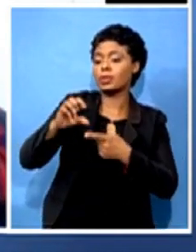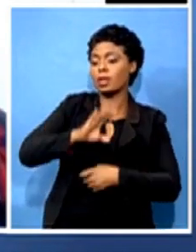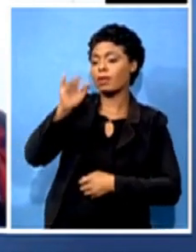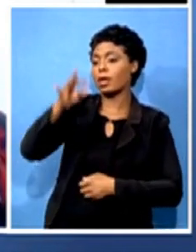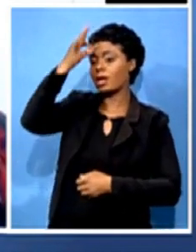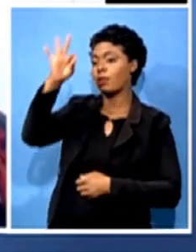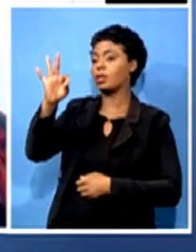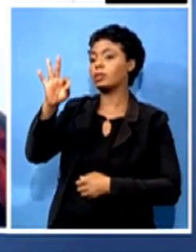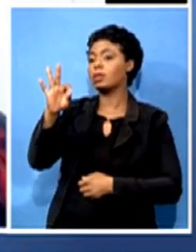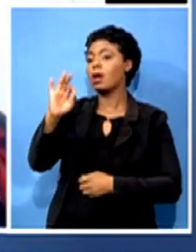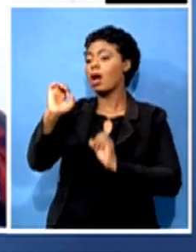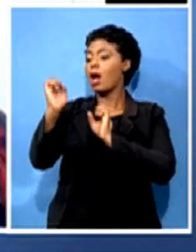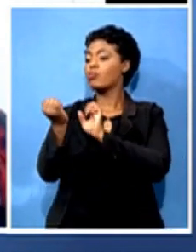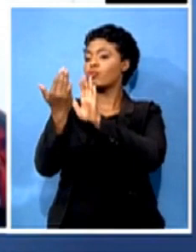regulations.